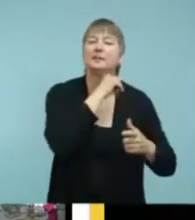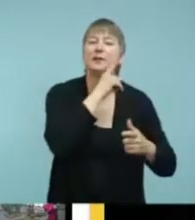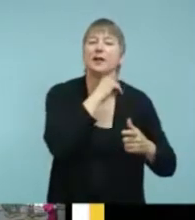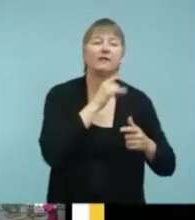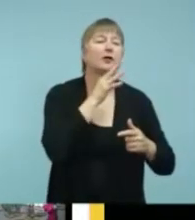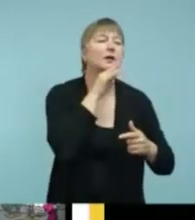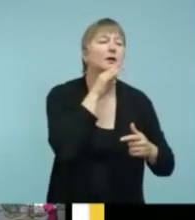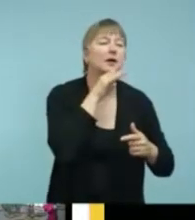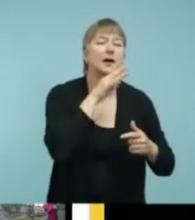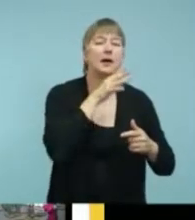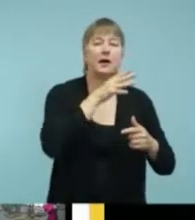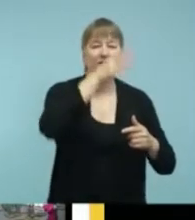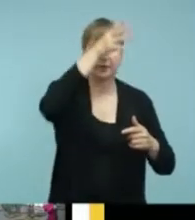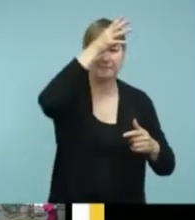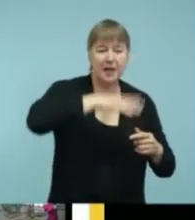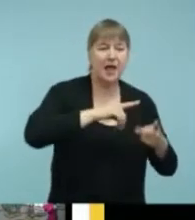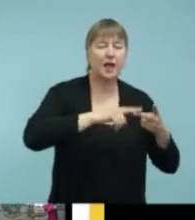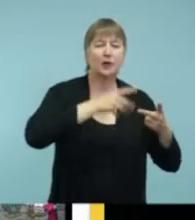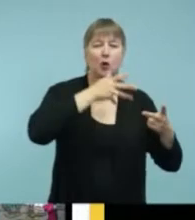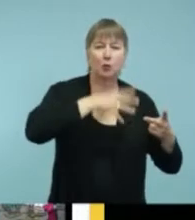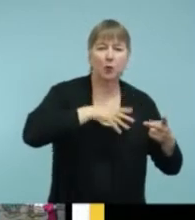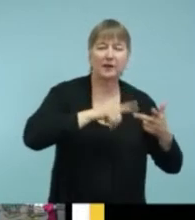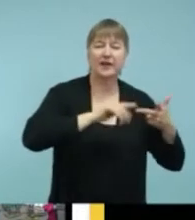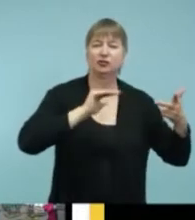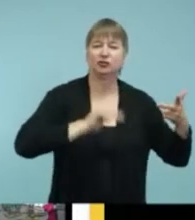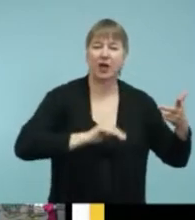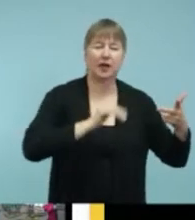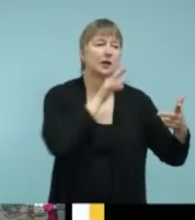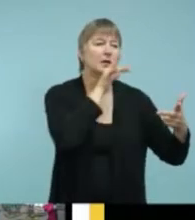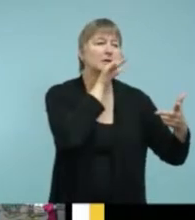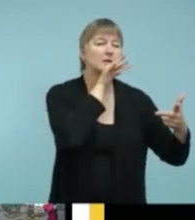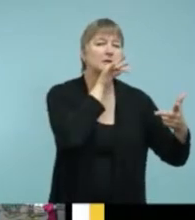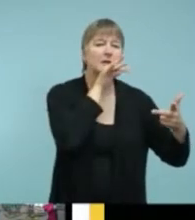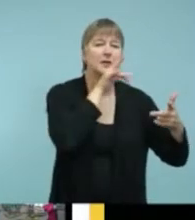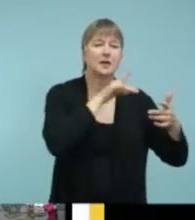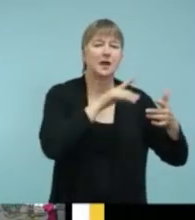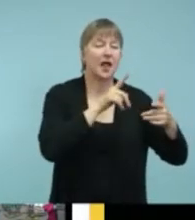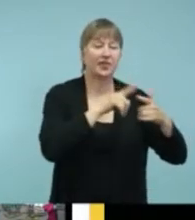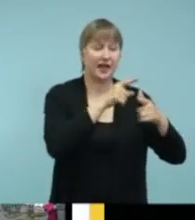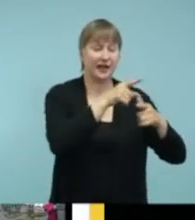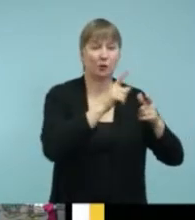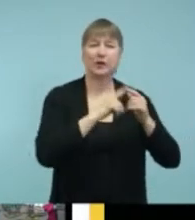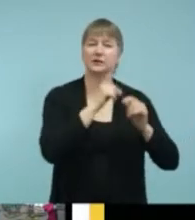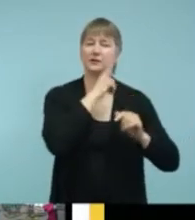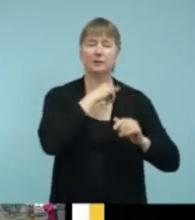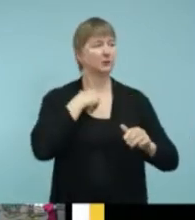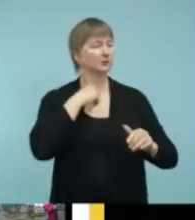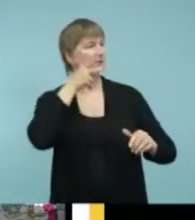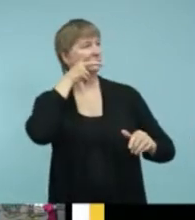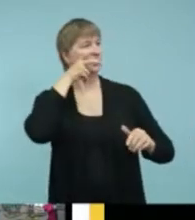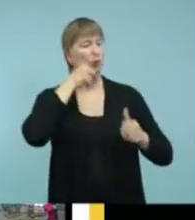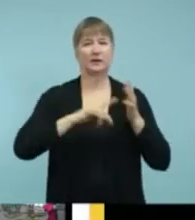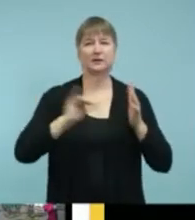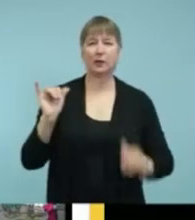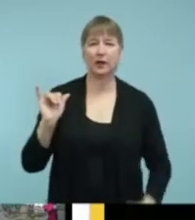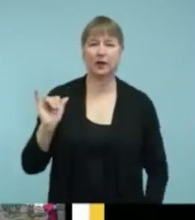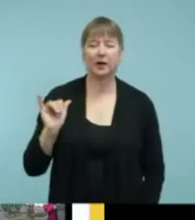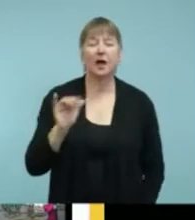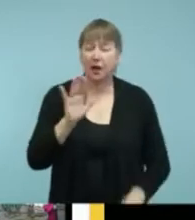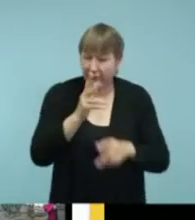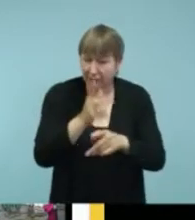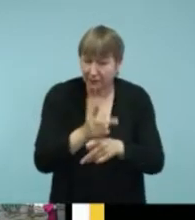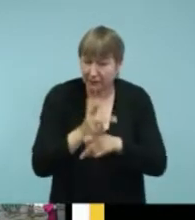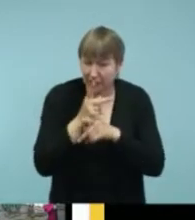and for a child's voice. So I think that that's really cool. You know, simulation. So you have to be careful because that's maybe not